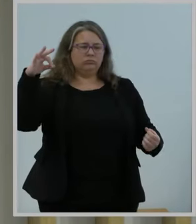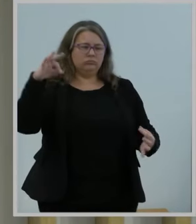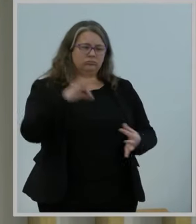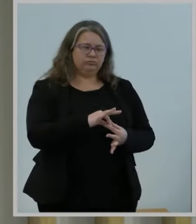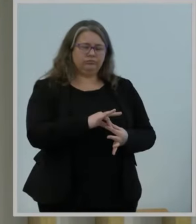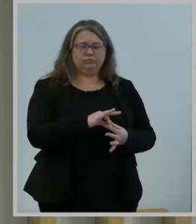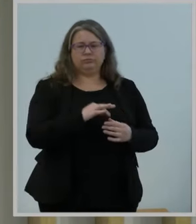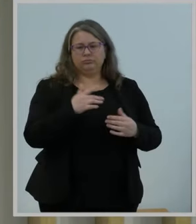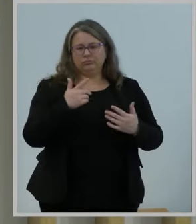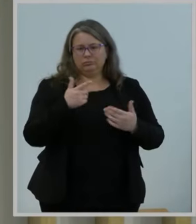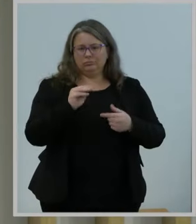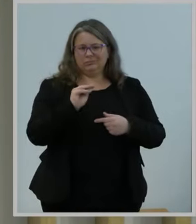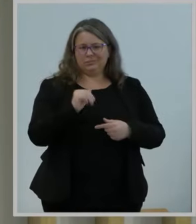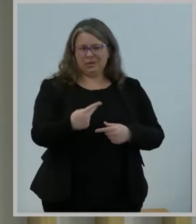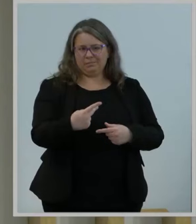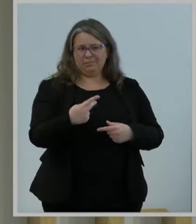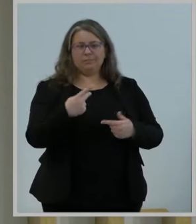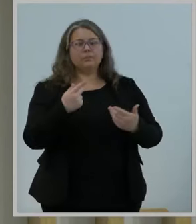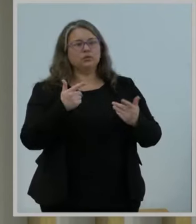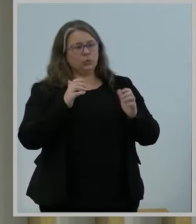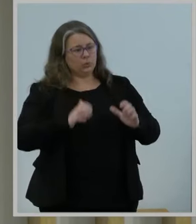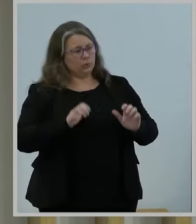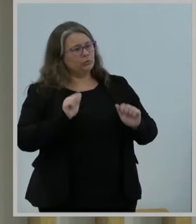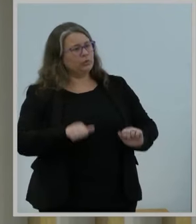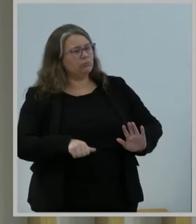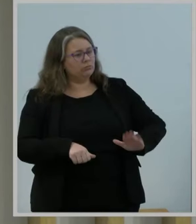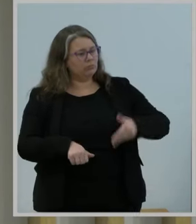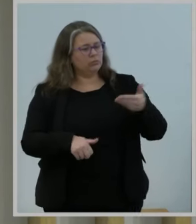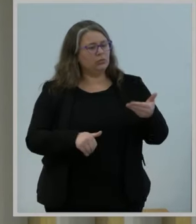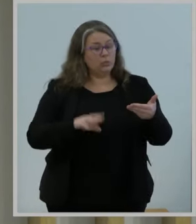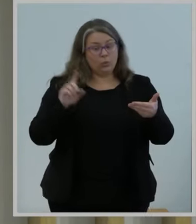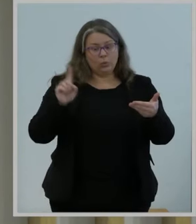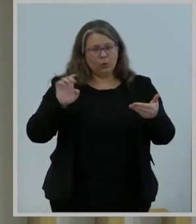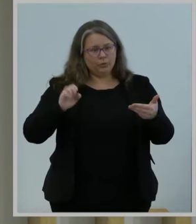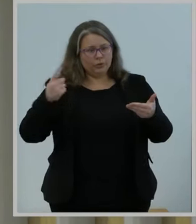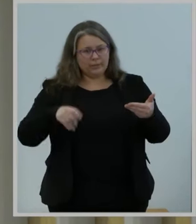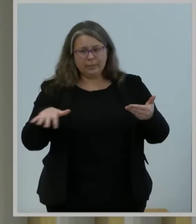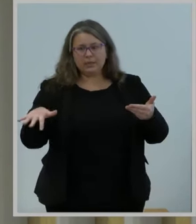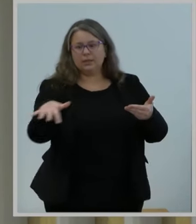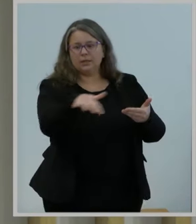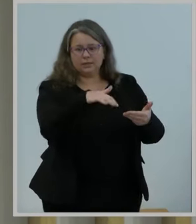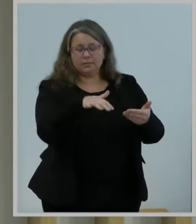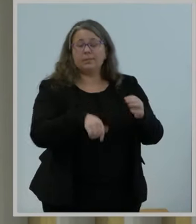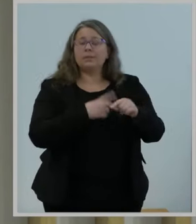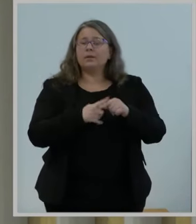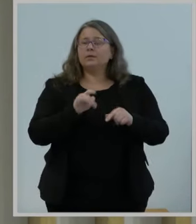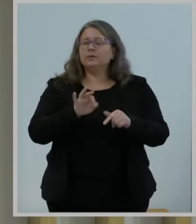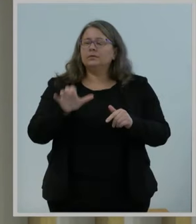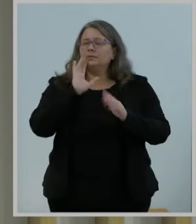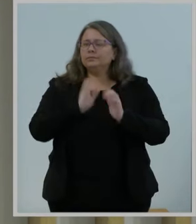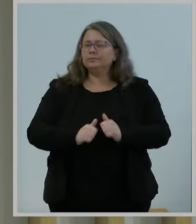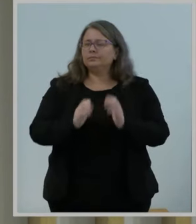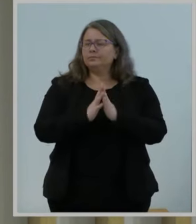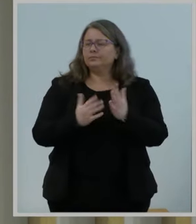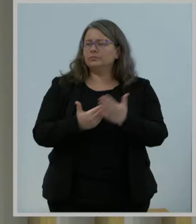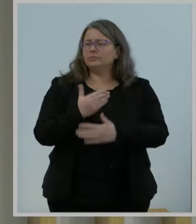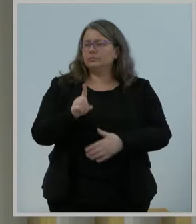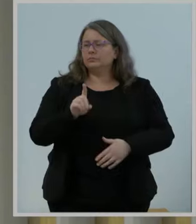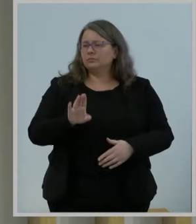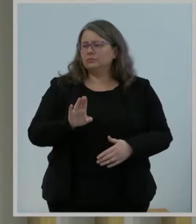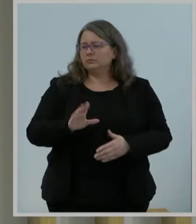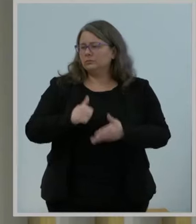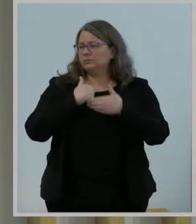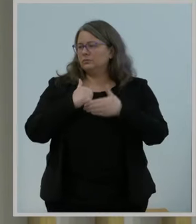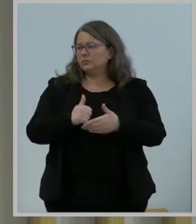occurring. On top of that, we are establishing a new database at the FCC to help provide alert originators with more insight into